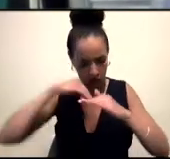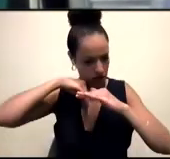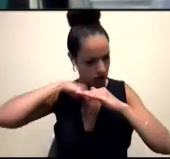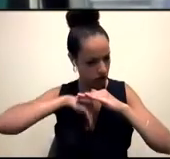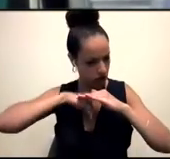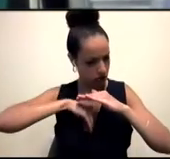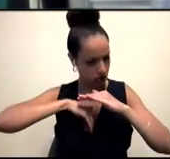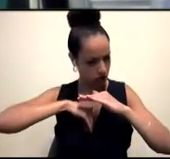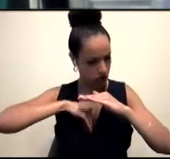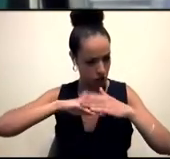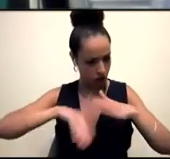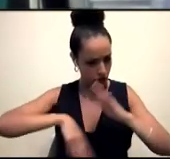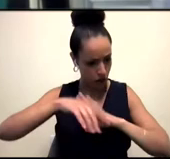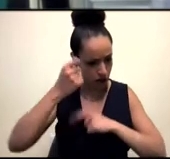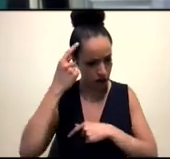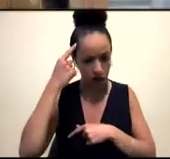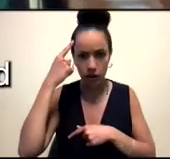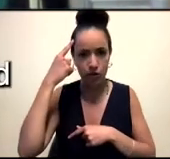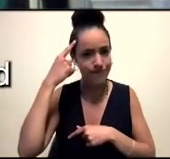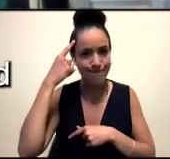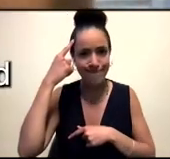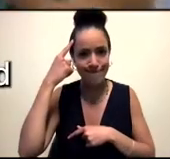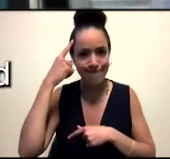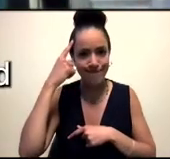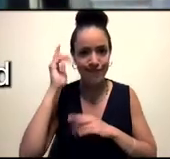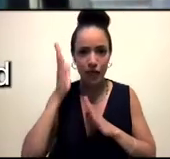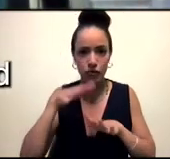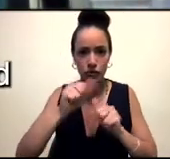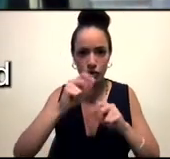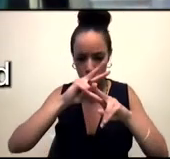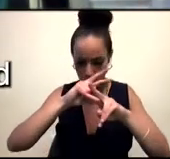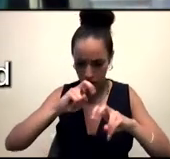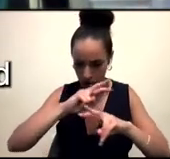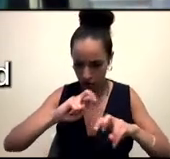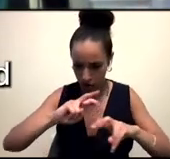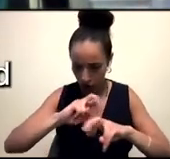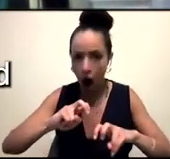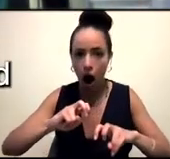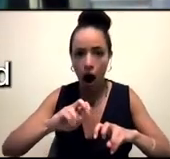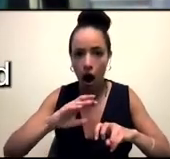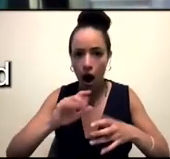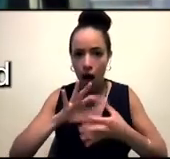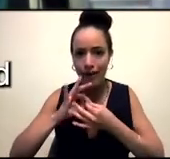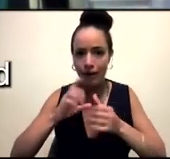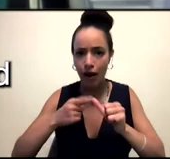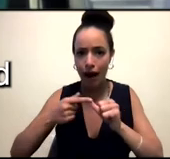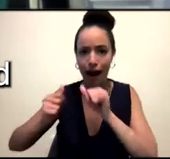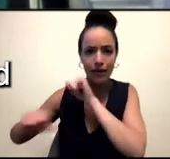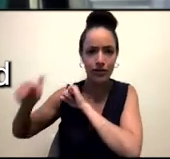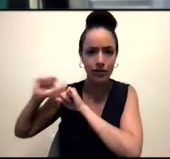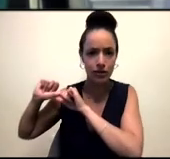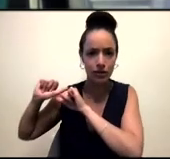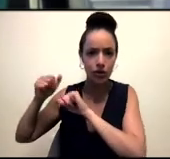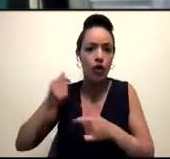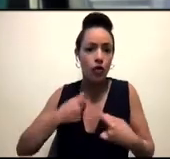fully know or think about until we start to tap in and start to realize that some of this is ancestral, right? For me, my parents died when I was